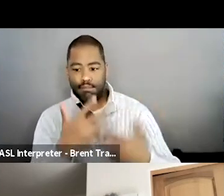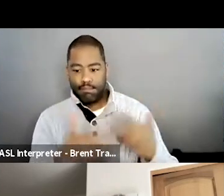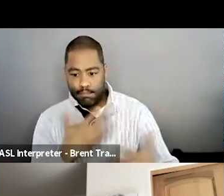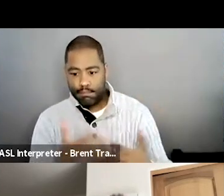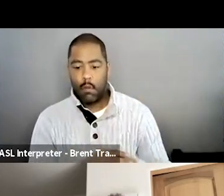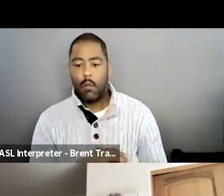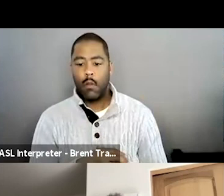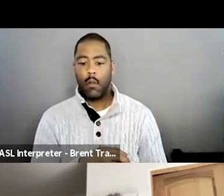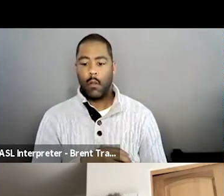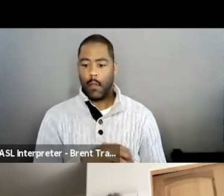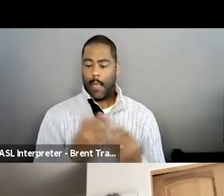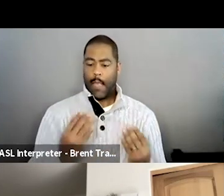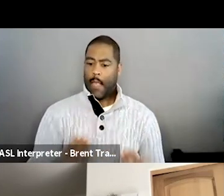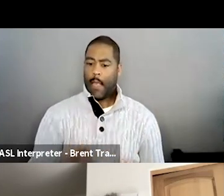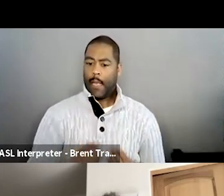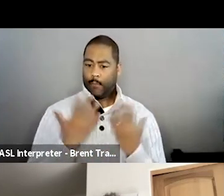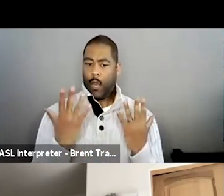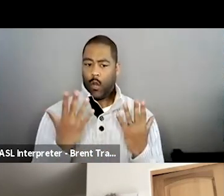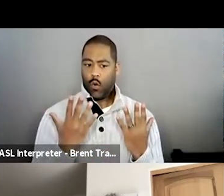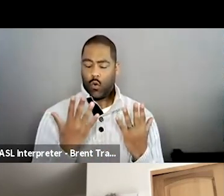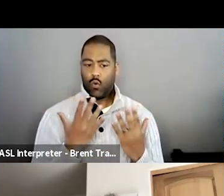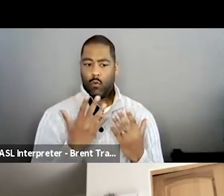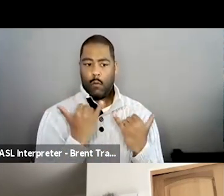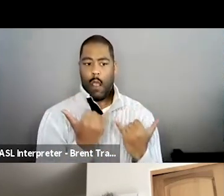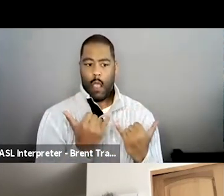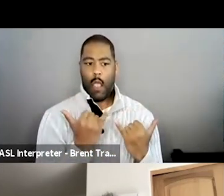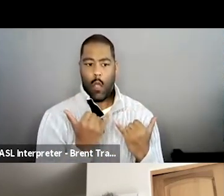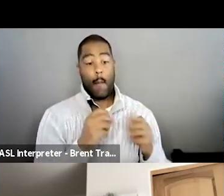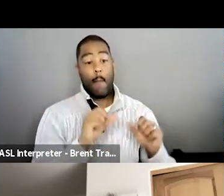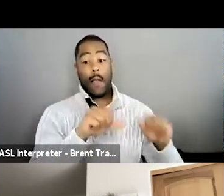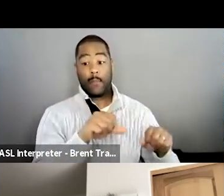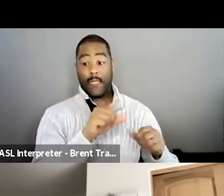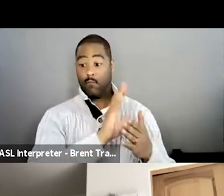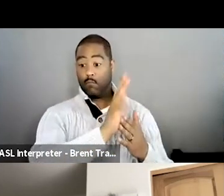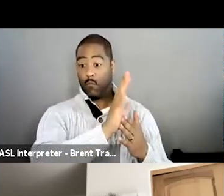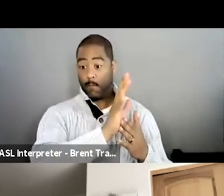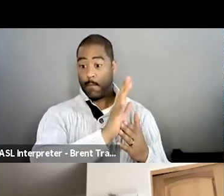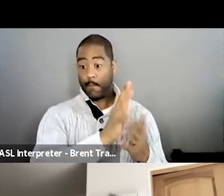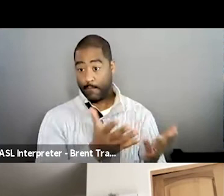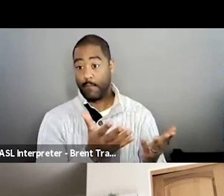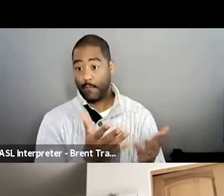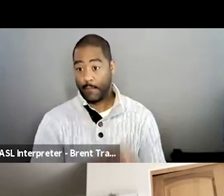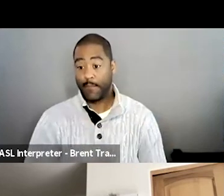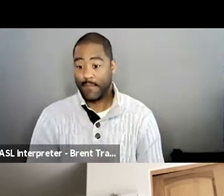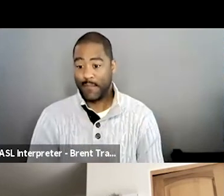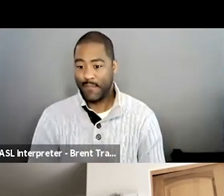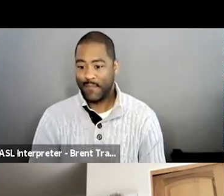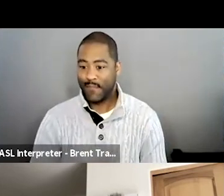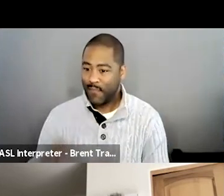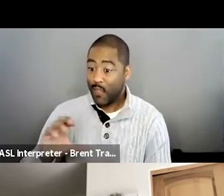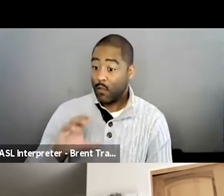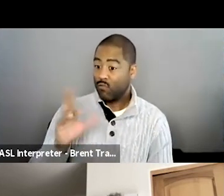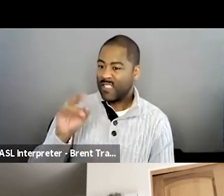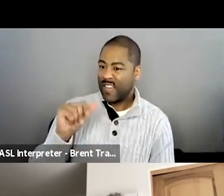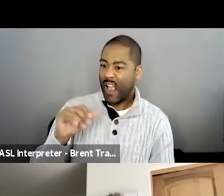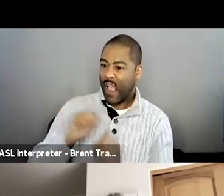but inspired by. How do you feel about it, Christina? I mean, I was low-key hurt that I